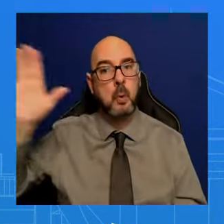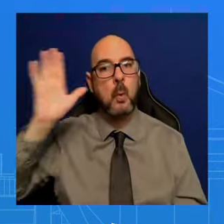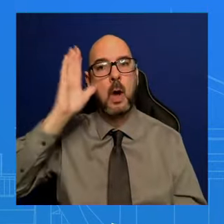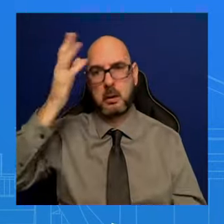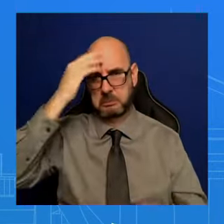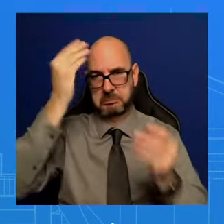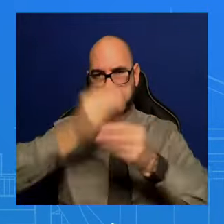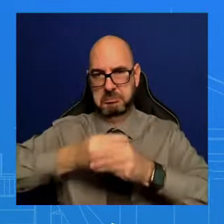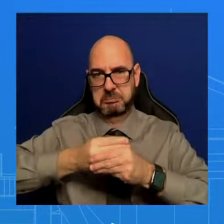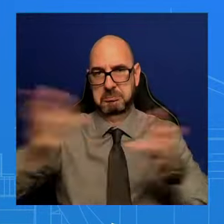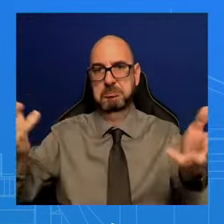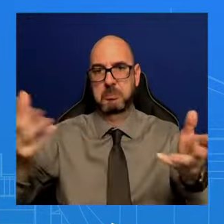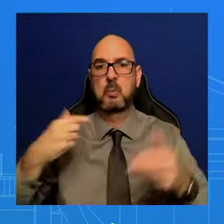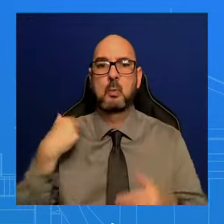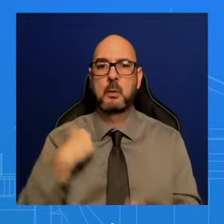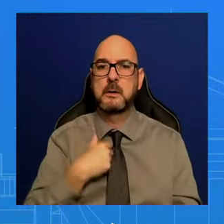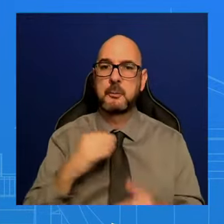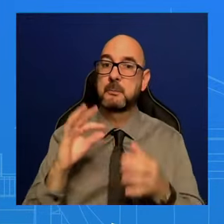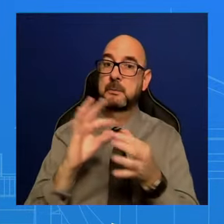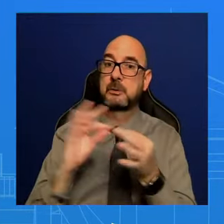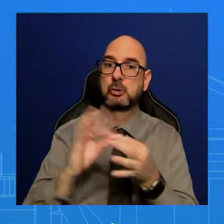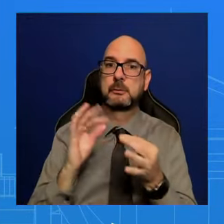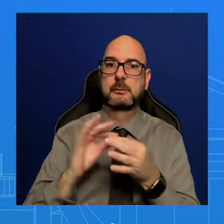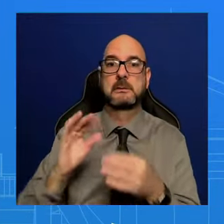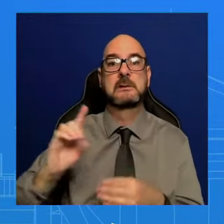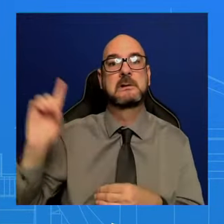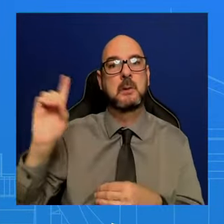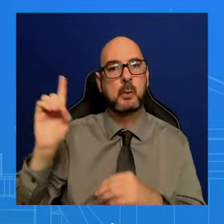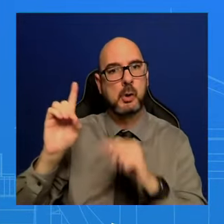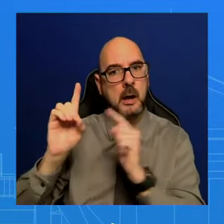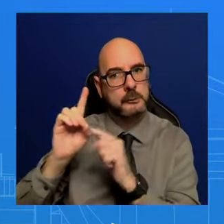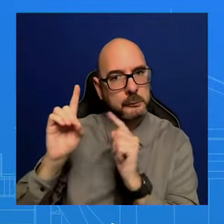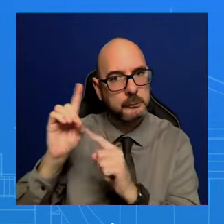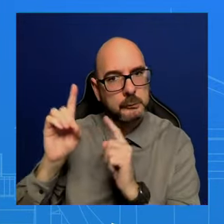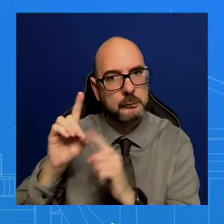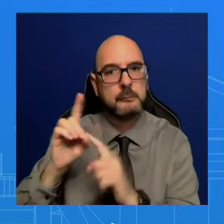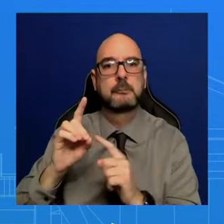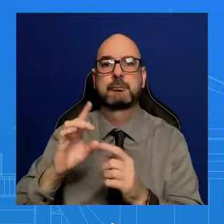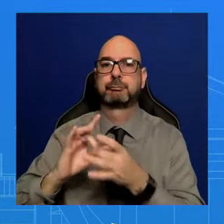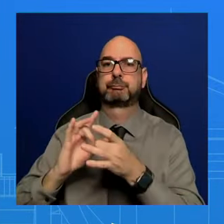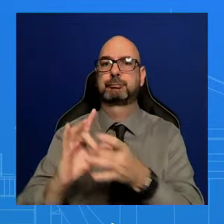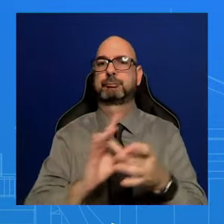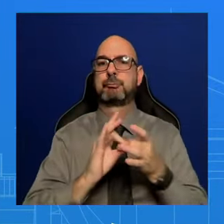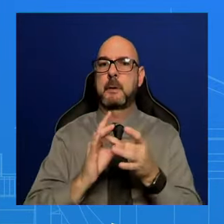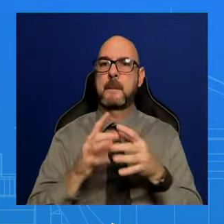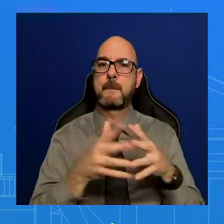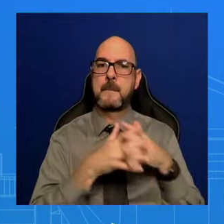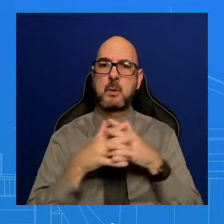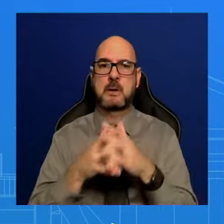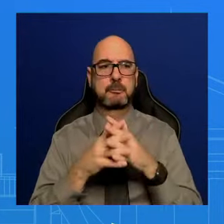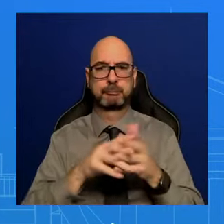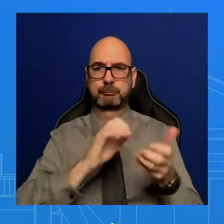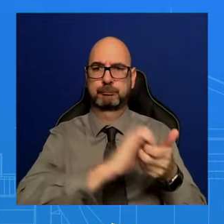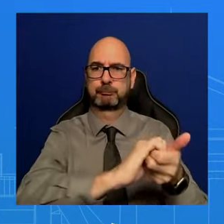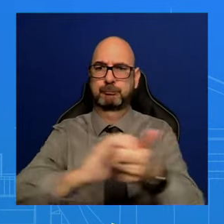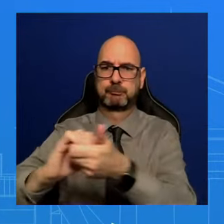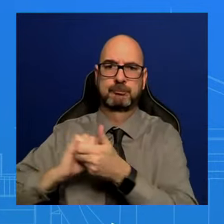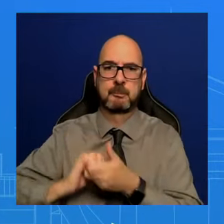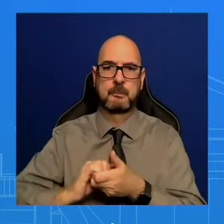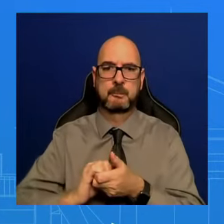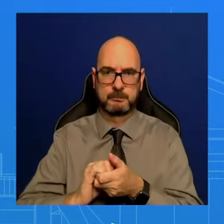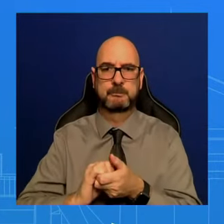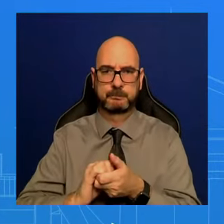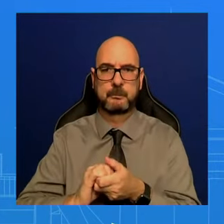democracy, talking about unifying the American people. The President thinks that's really important. Protecting our fundamental freedoms and our